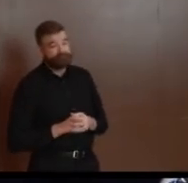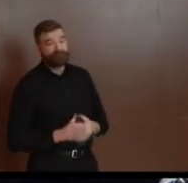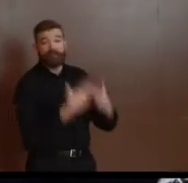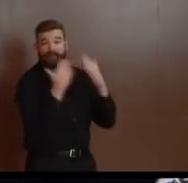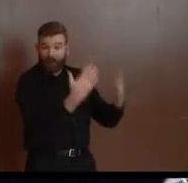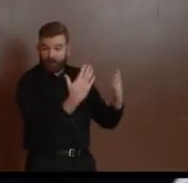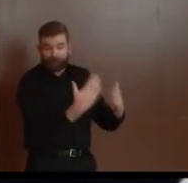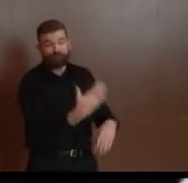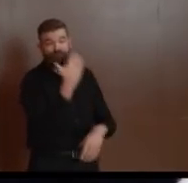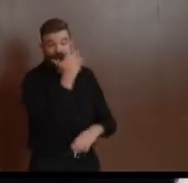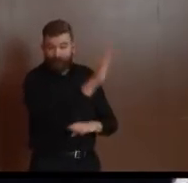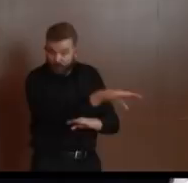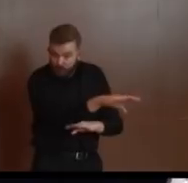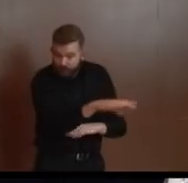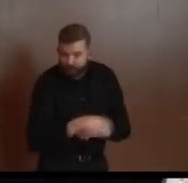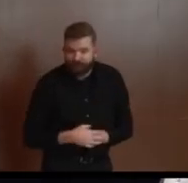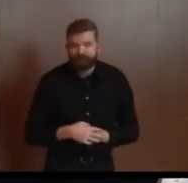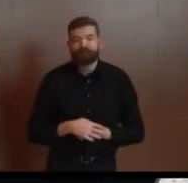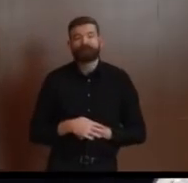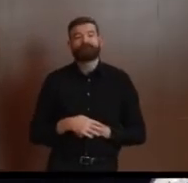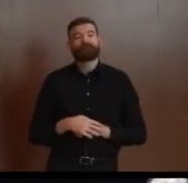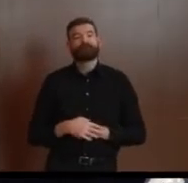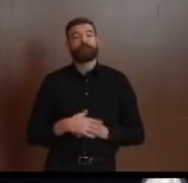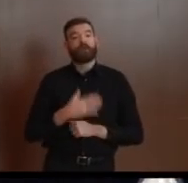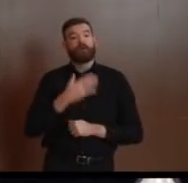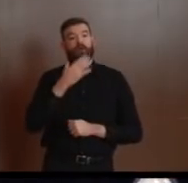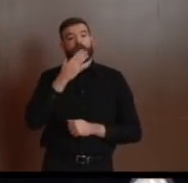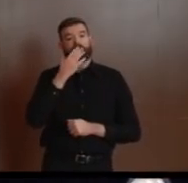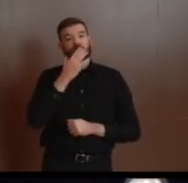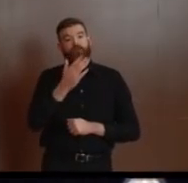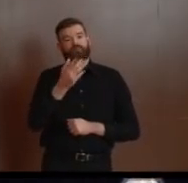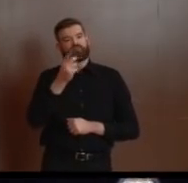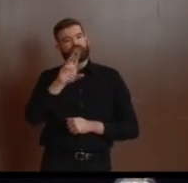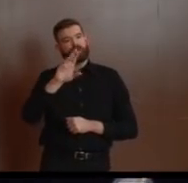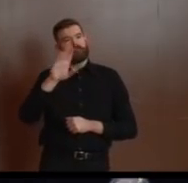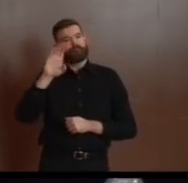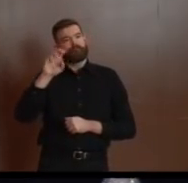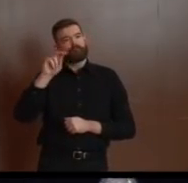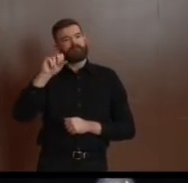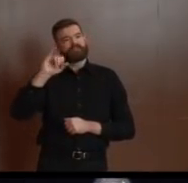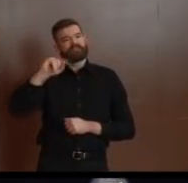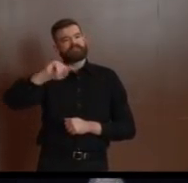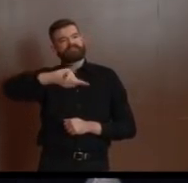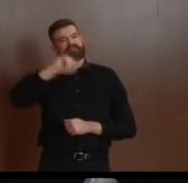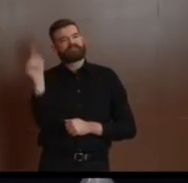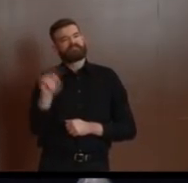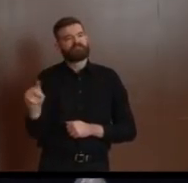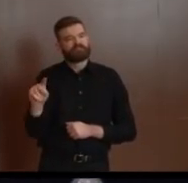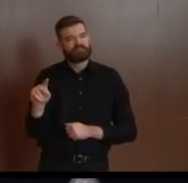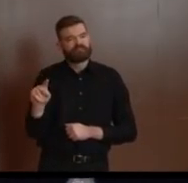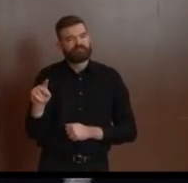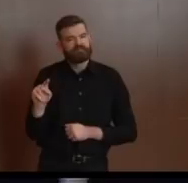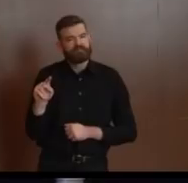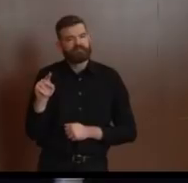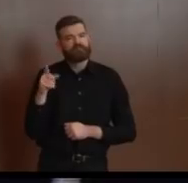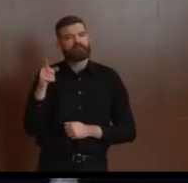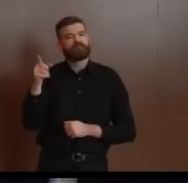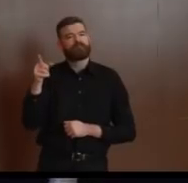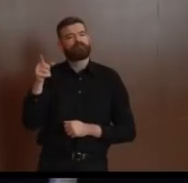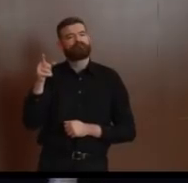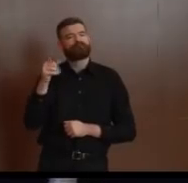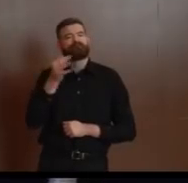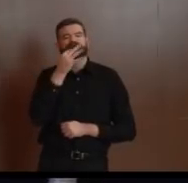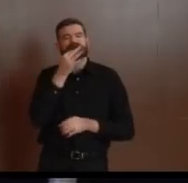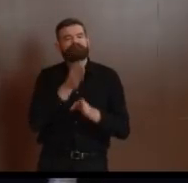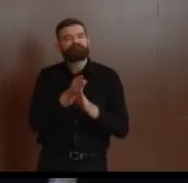for joining us. I have to say to the people of New Jersey, I cannot think of a better team than Dr. Bresnitz